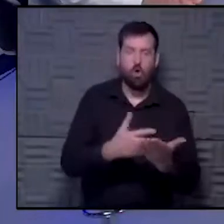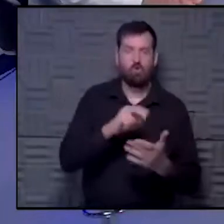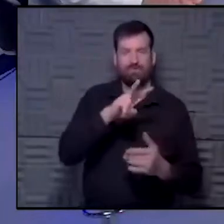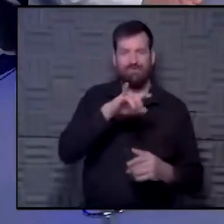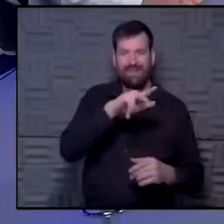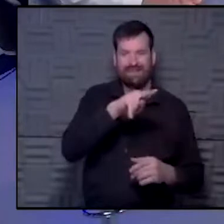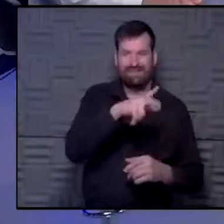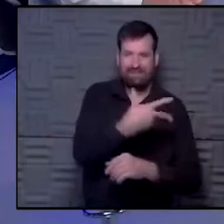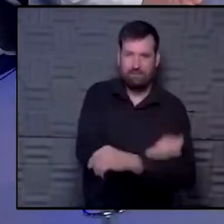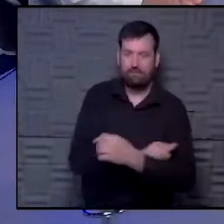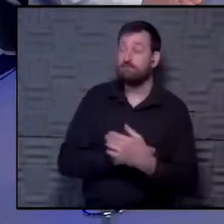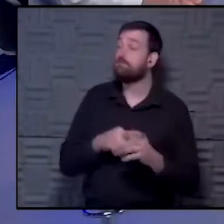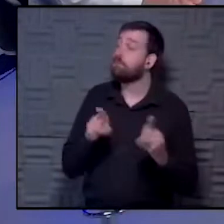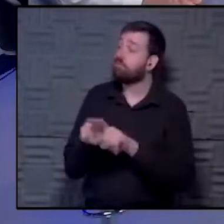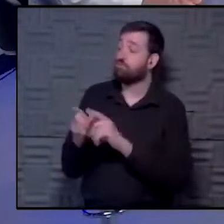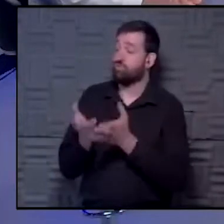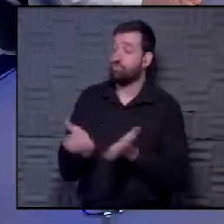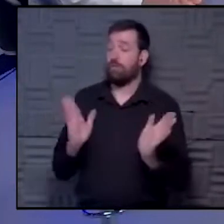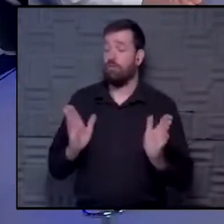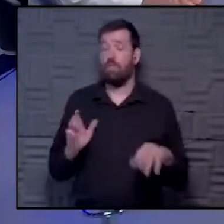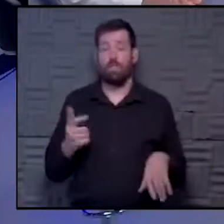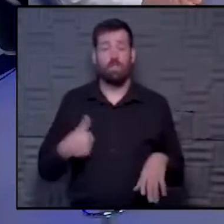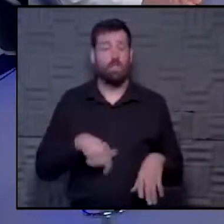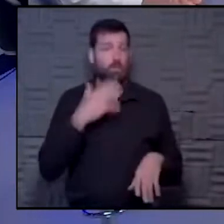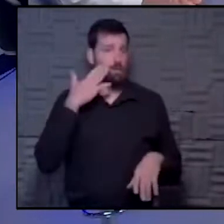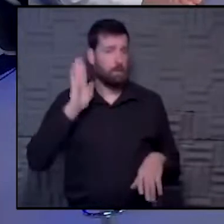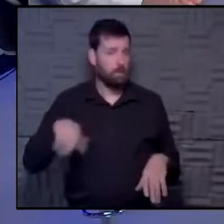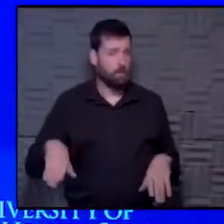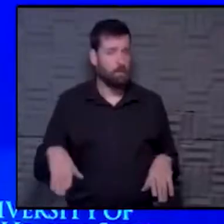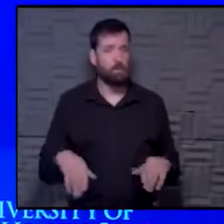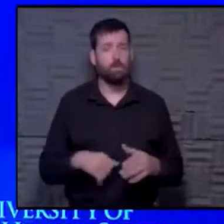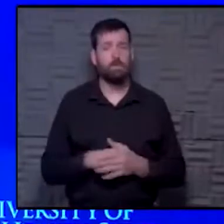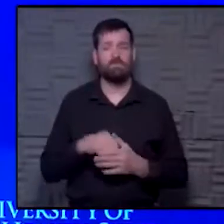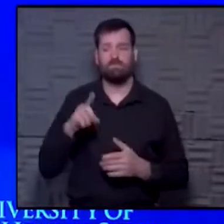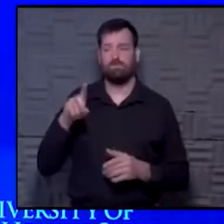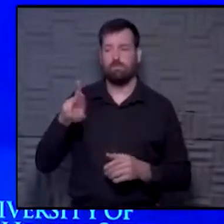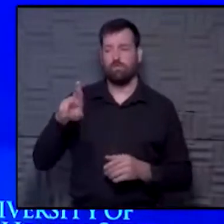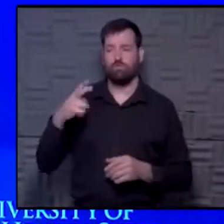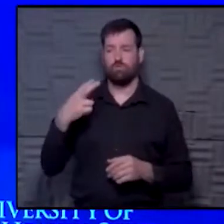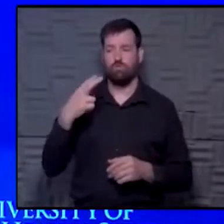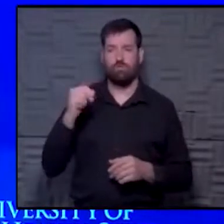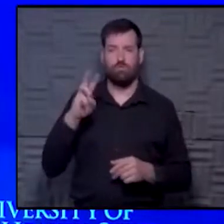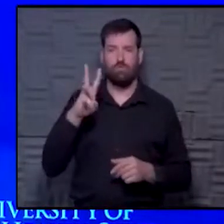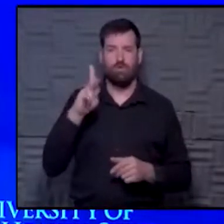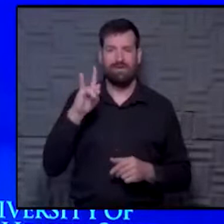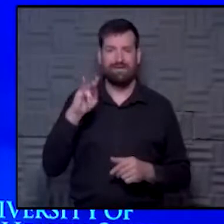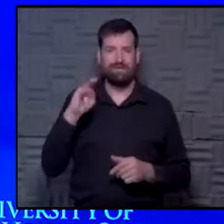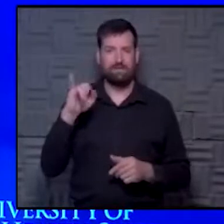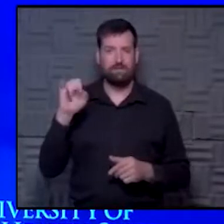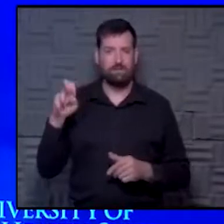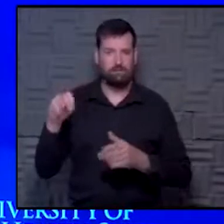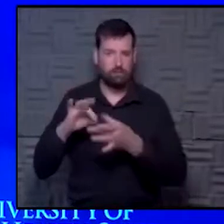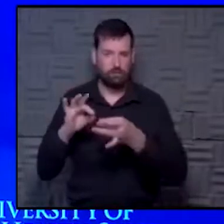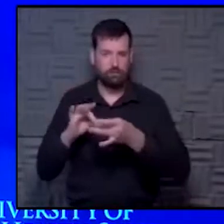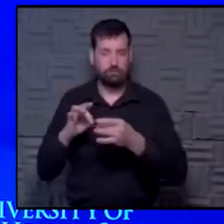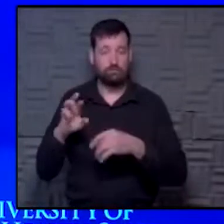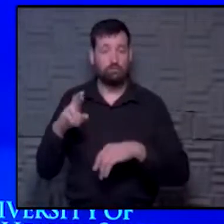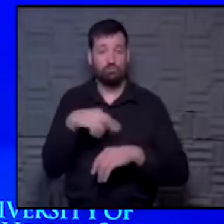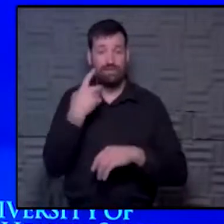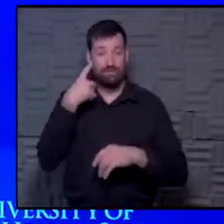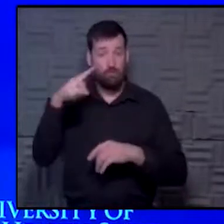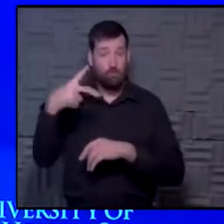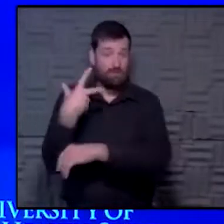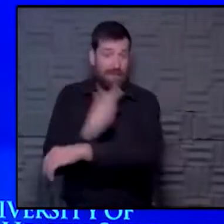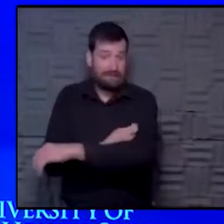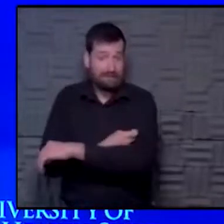would say in general as well, right, we know, as Dr. Hawkinson just mentioned, that the risks really of this